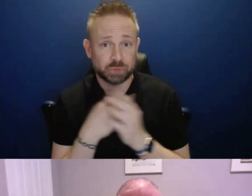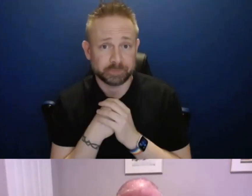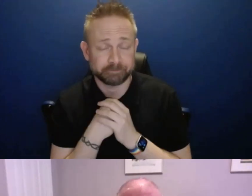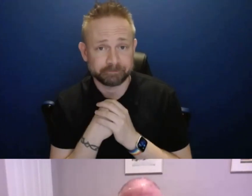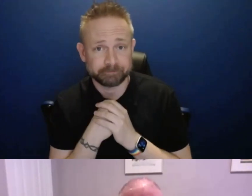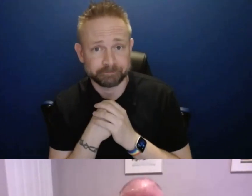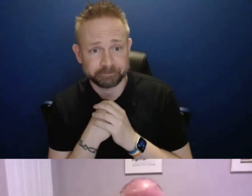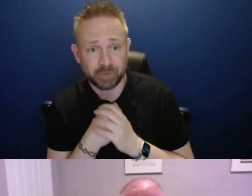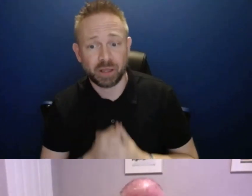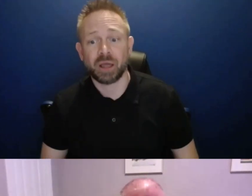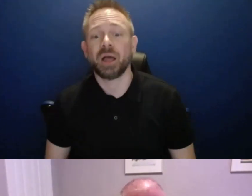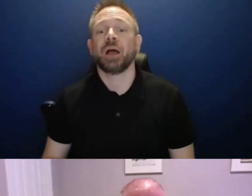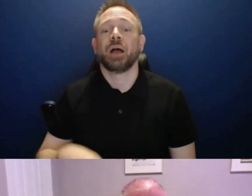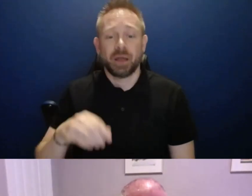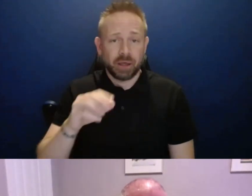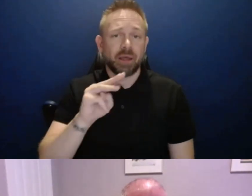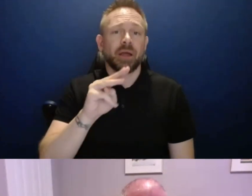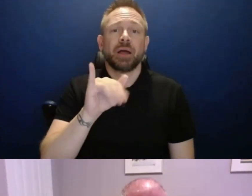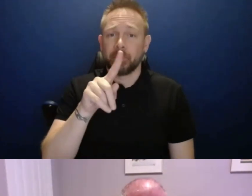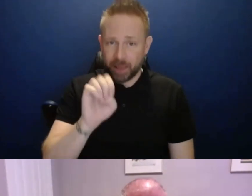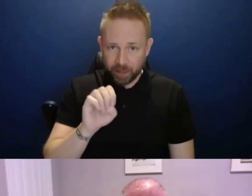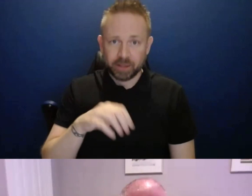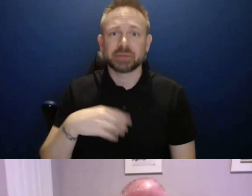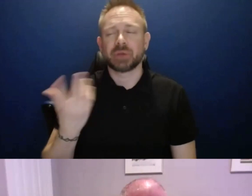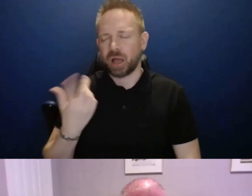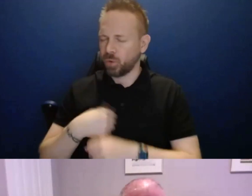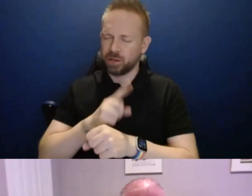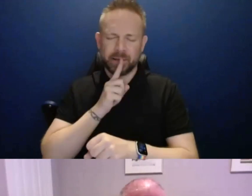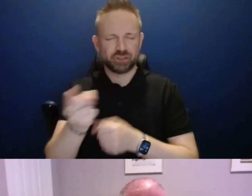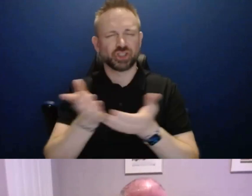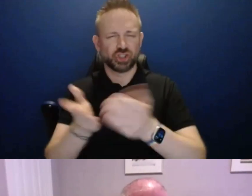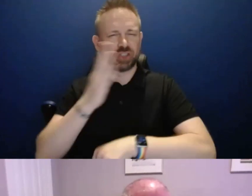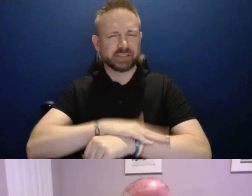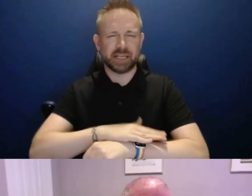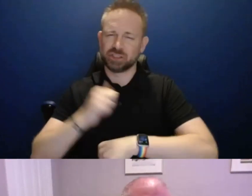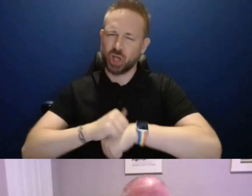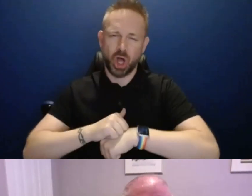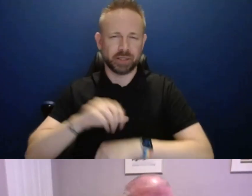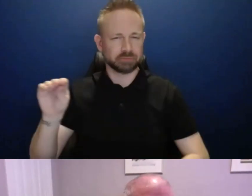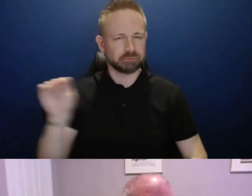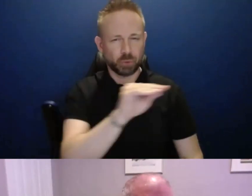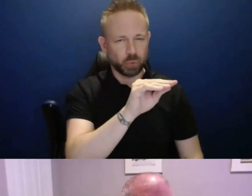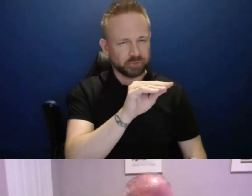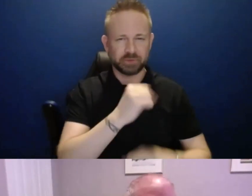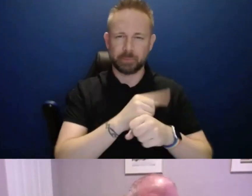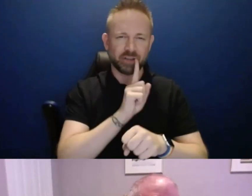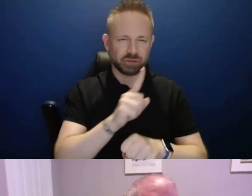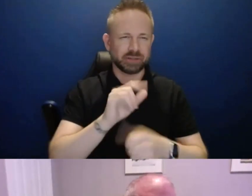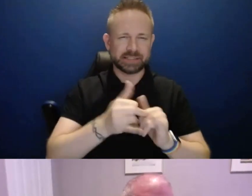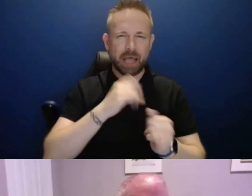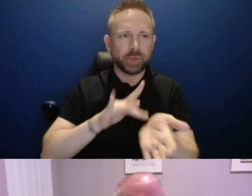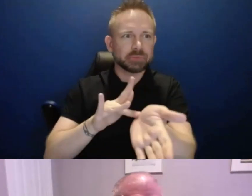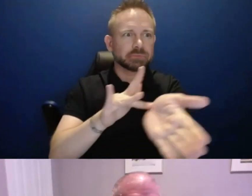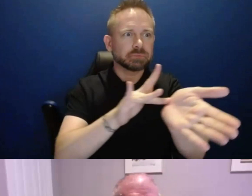Yeah, my plan is to rely on making sure we get the service desk in place and solid because that's how we find out all those things. That's why